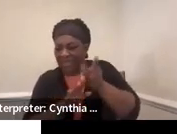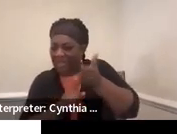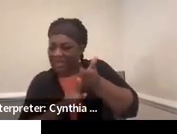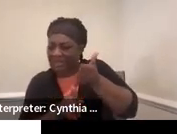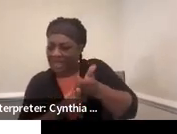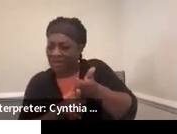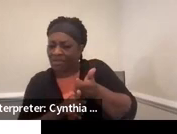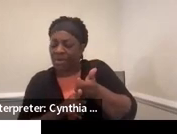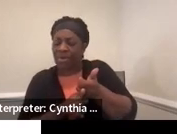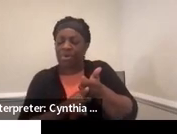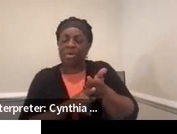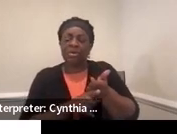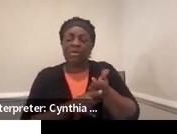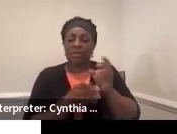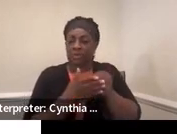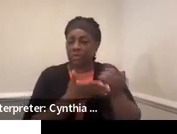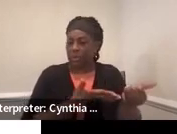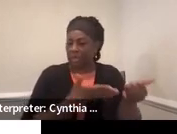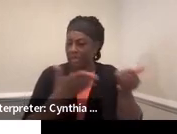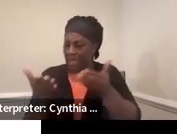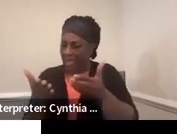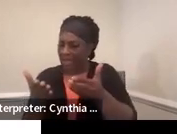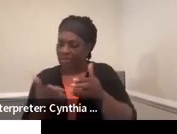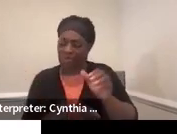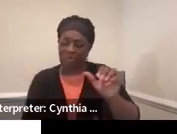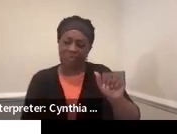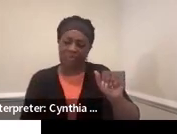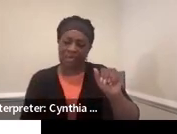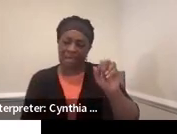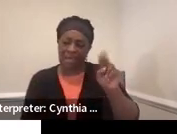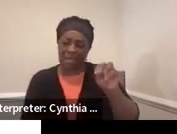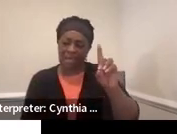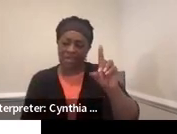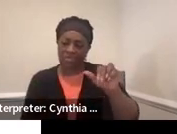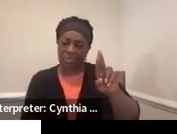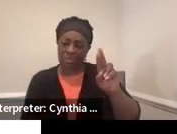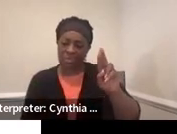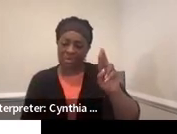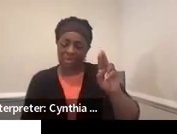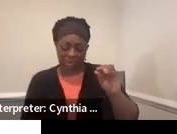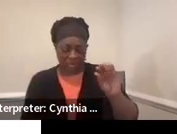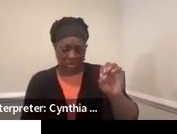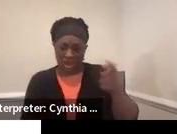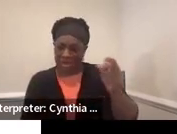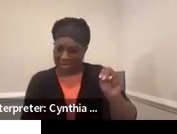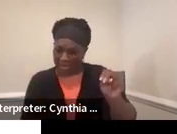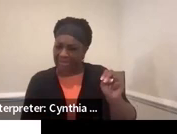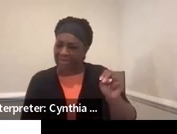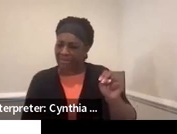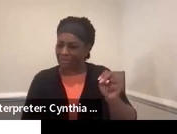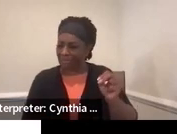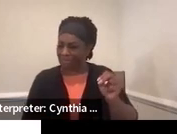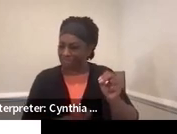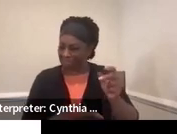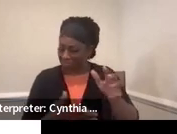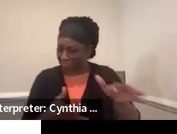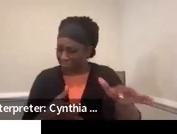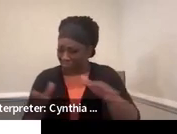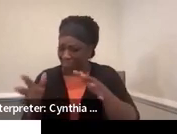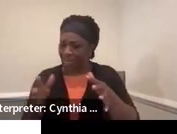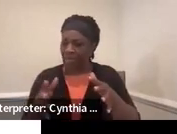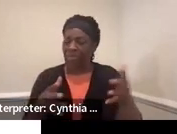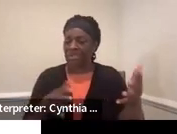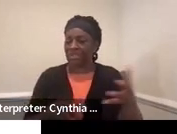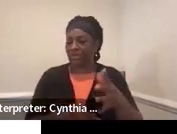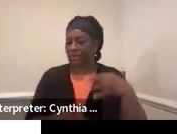took her to the Androscoggin Humane Society and she volunteered there like once a week for quite some time. We took her to the